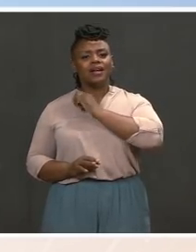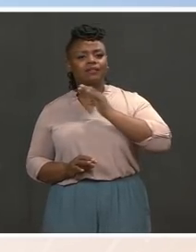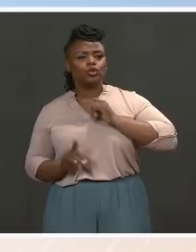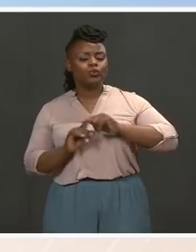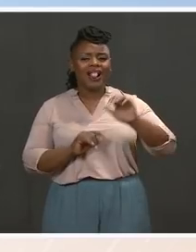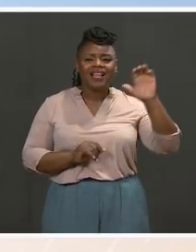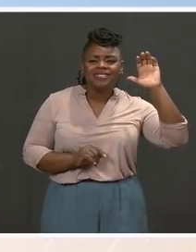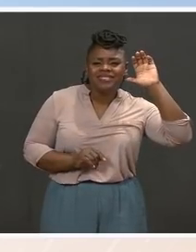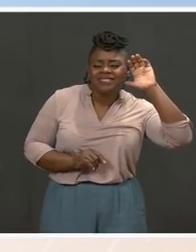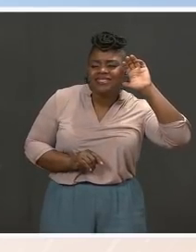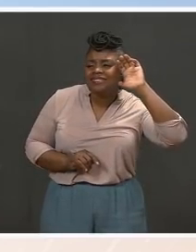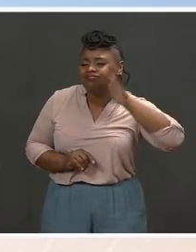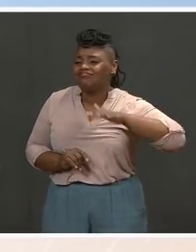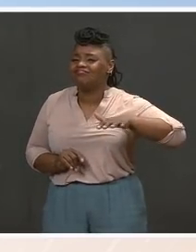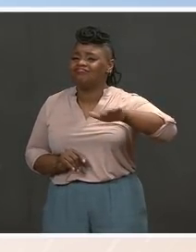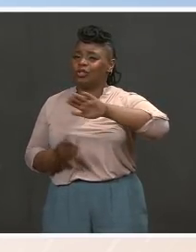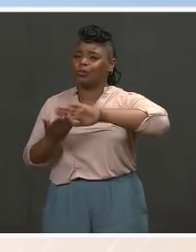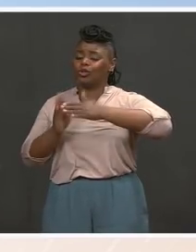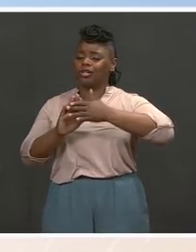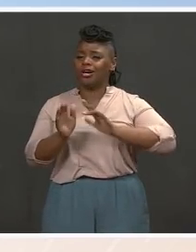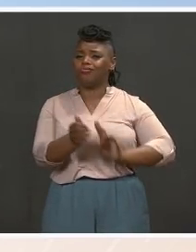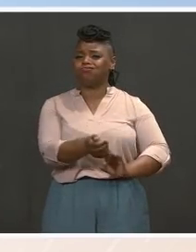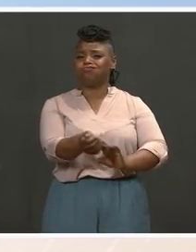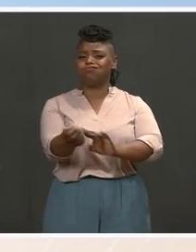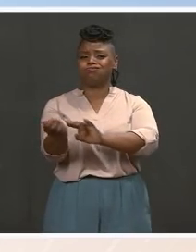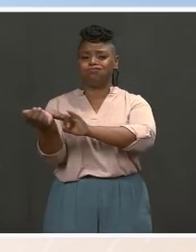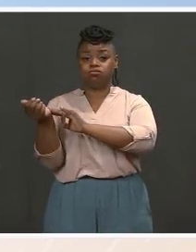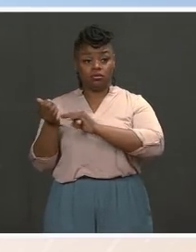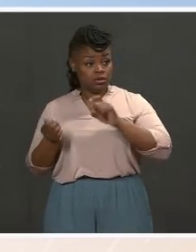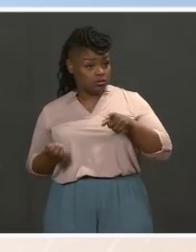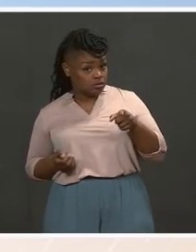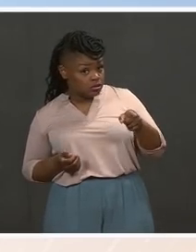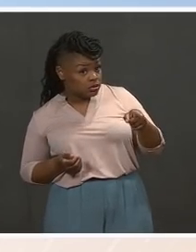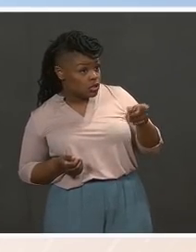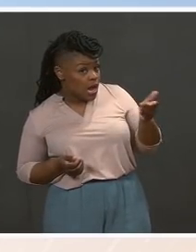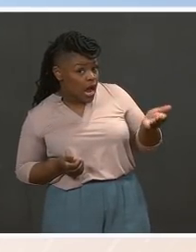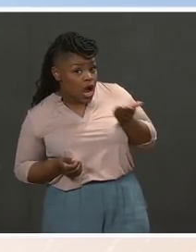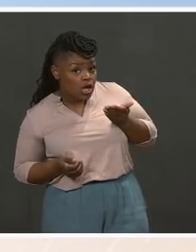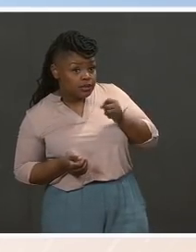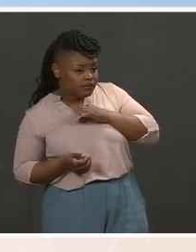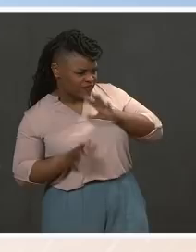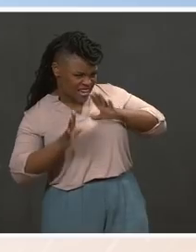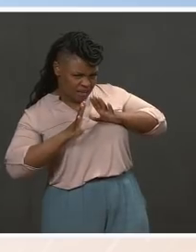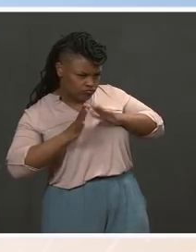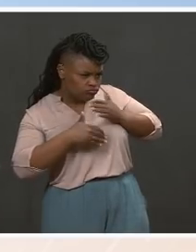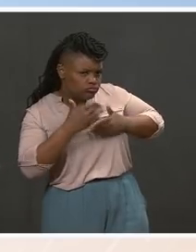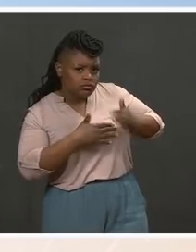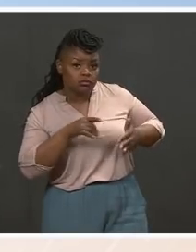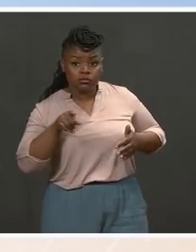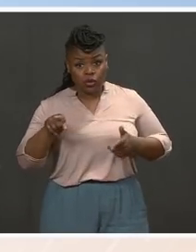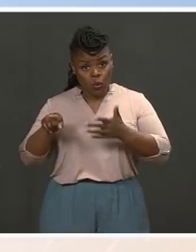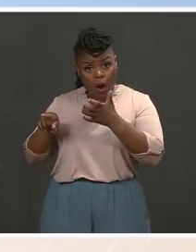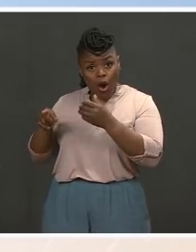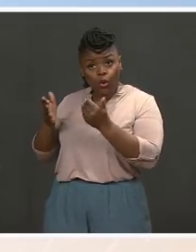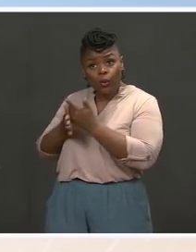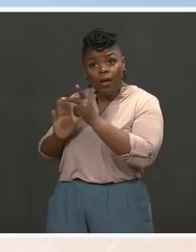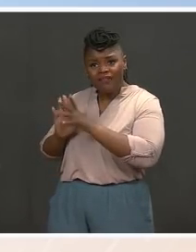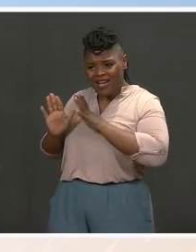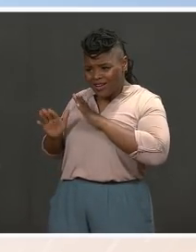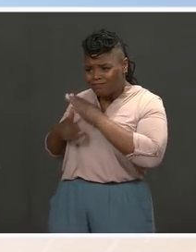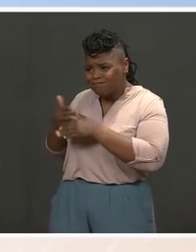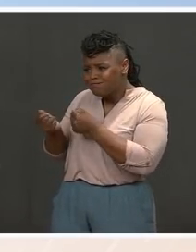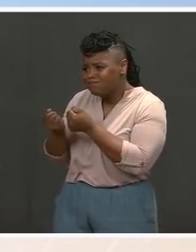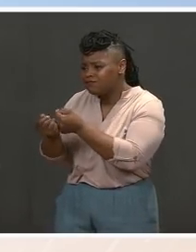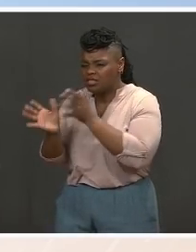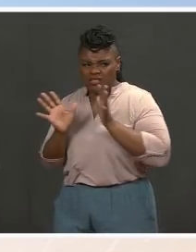address needs. Is it — there's personnel, of course, and we will continue to work toward that. There's policies, and that's part of our objective and our focus